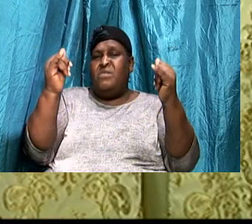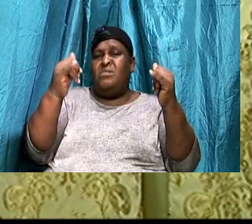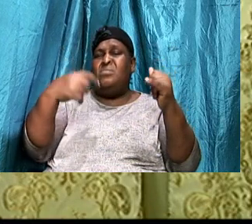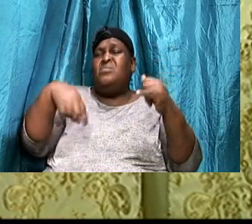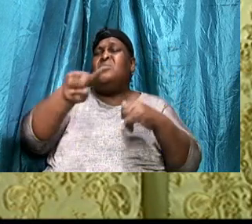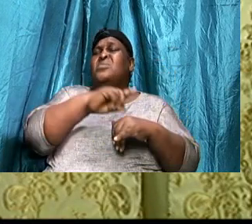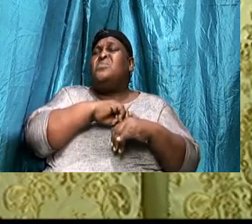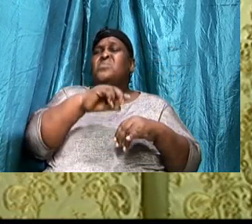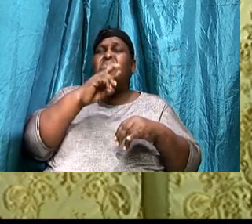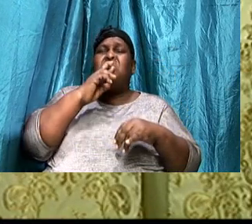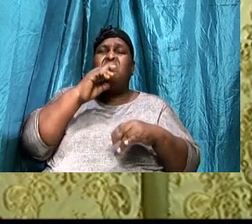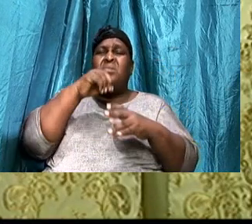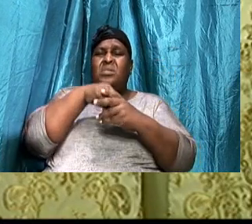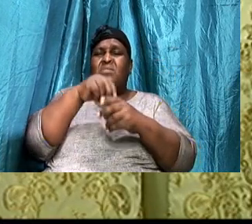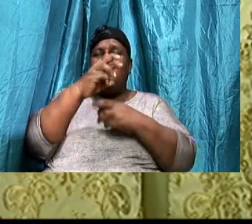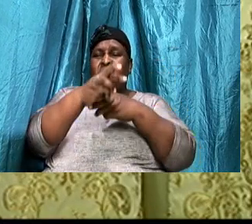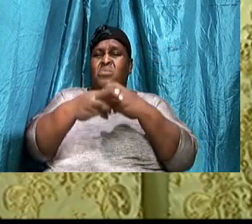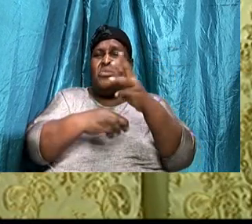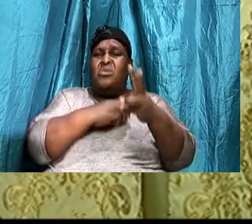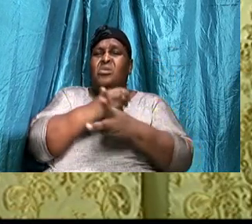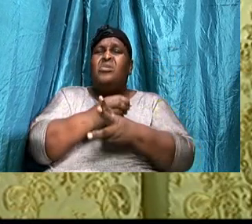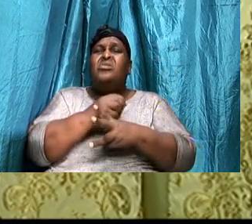But we are, Not of the world,